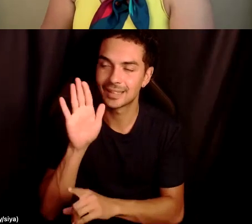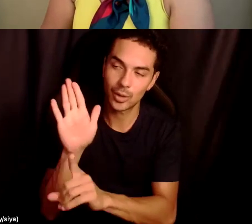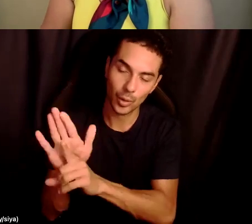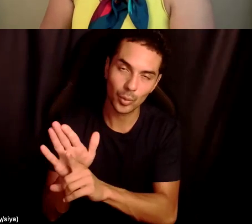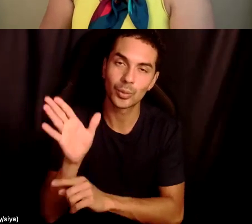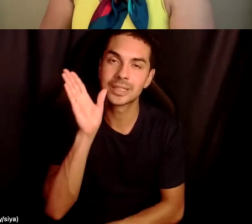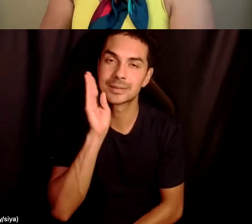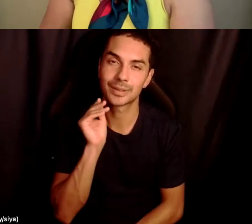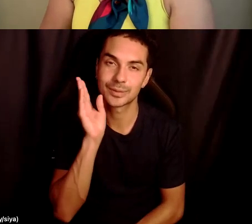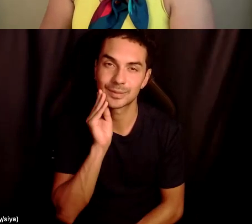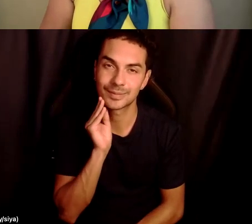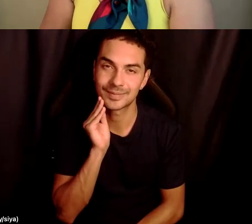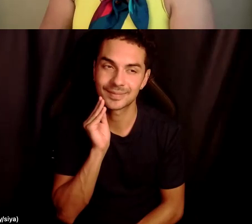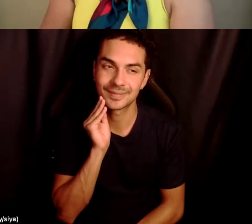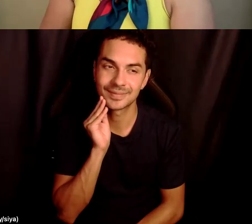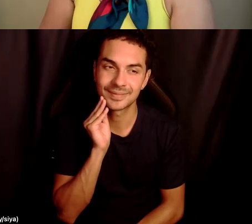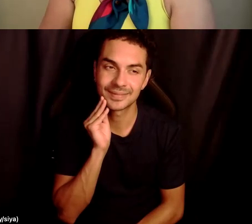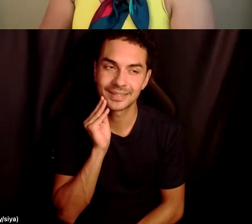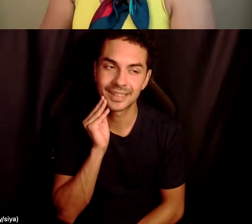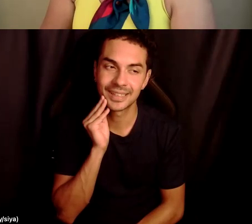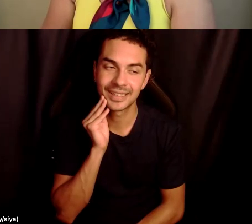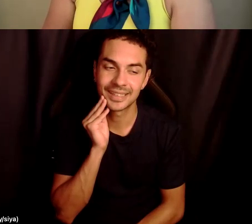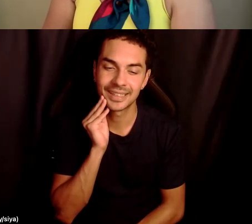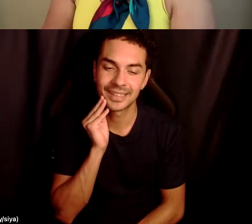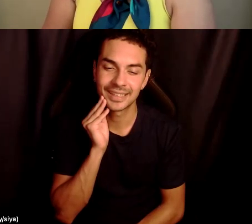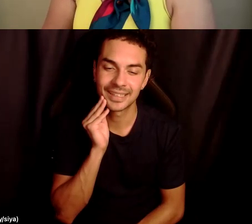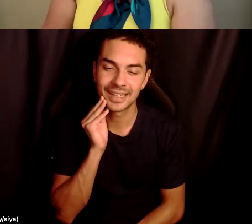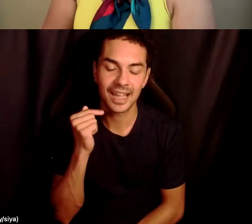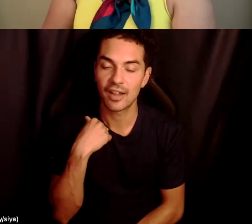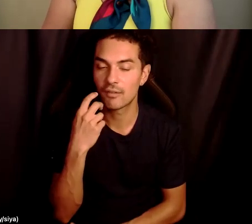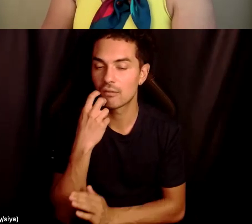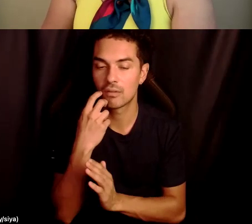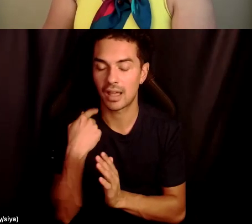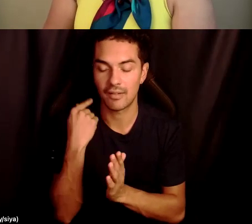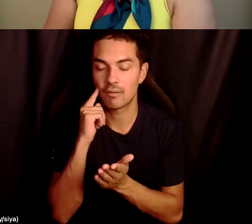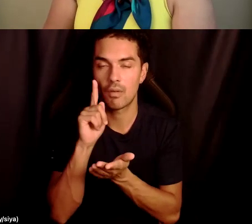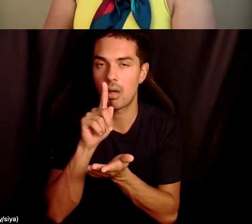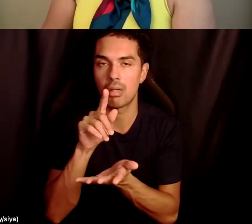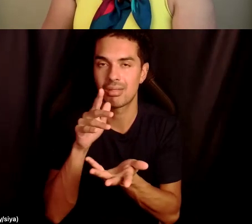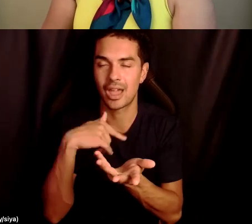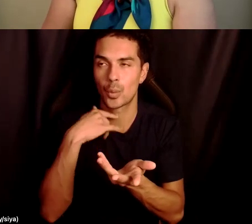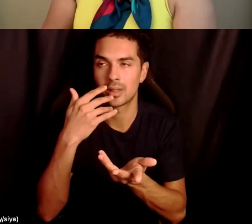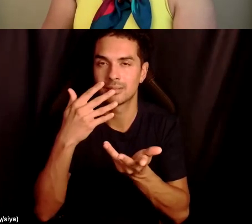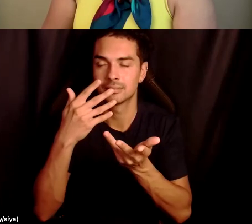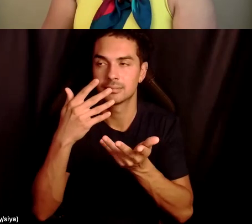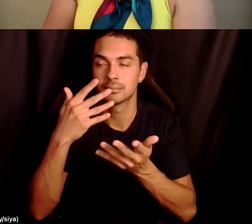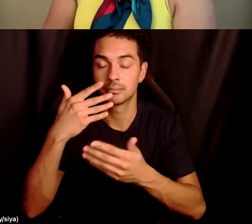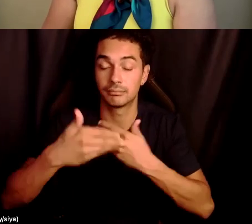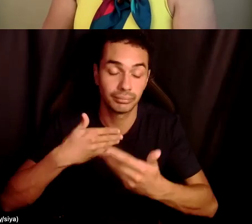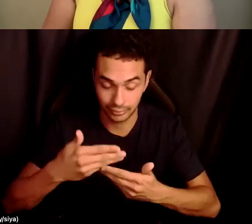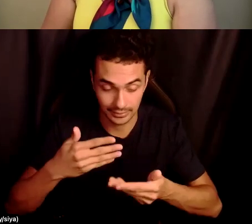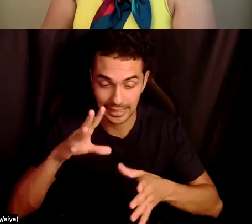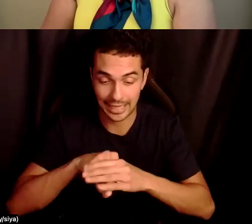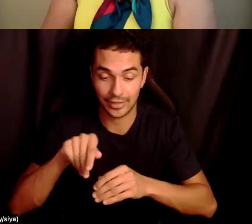And, um, I have fallen in the, into this trap so many times, you know, in doing research and, you know, in, providing